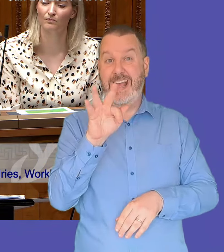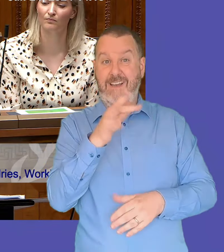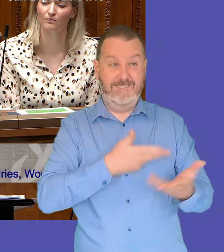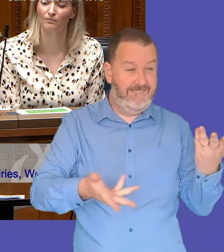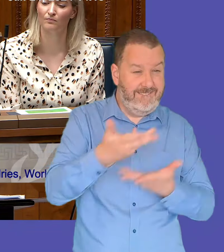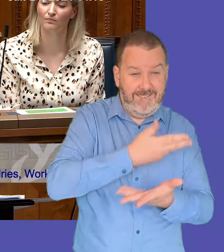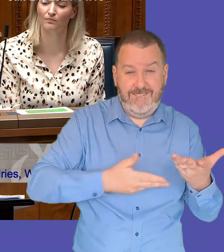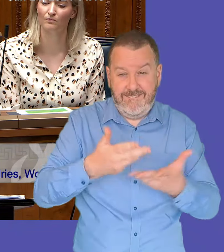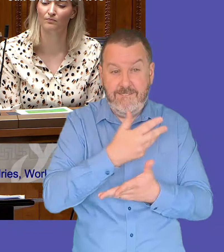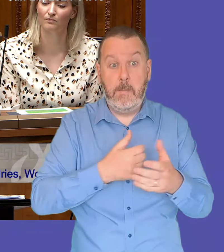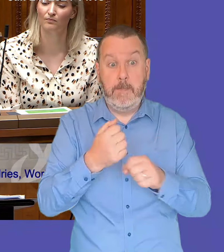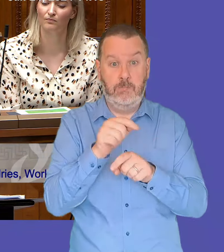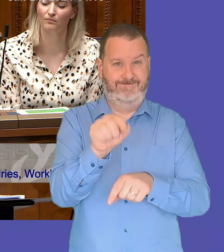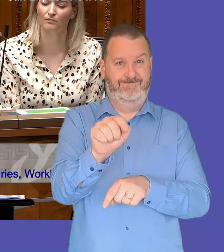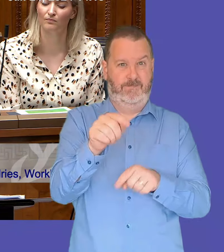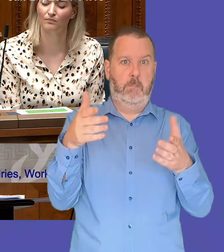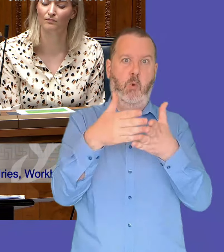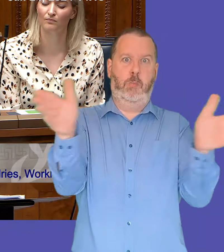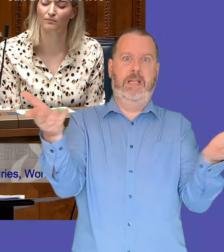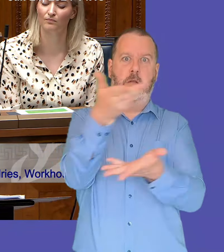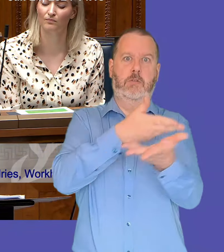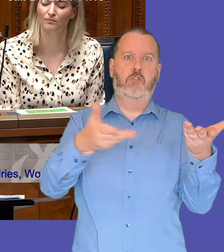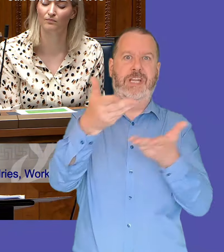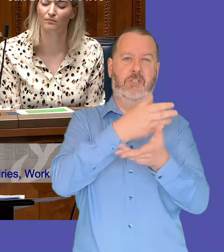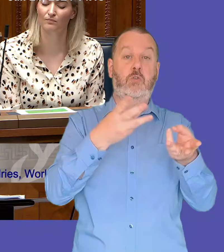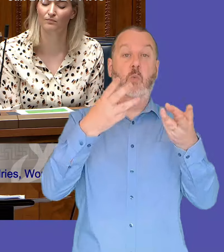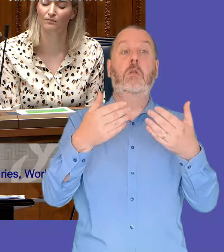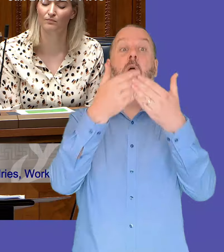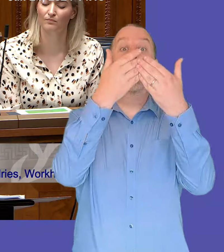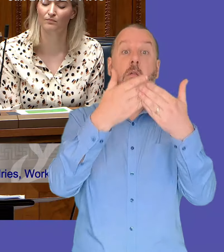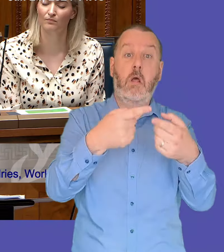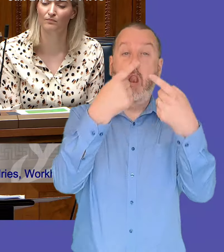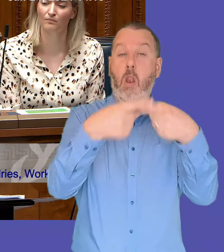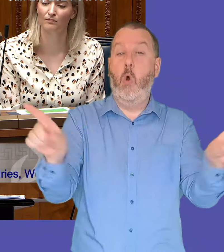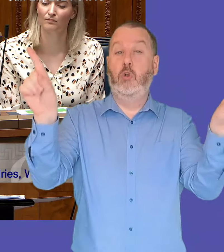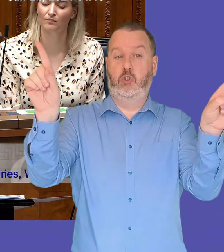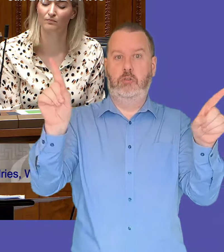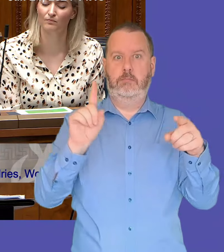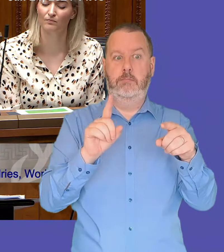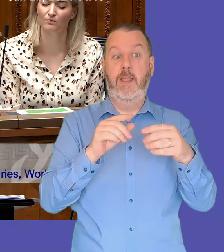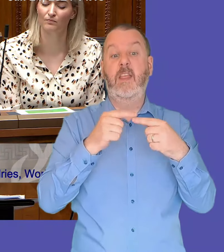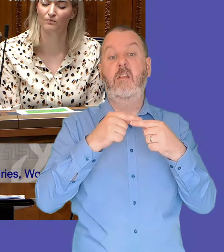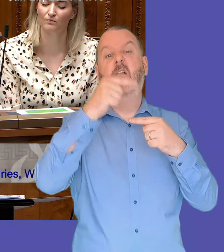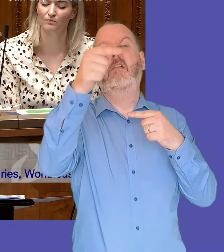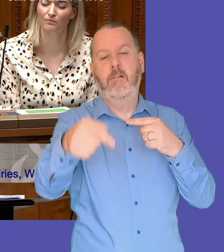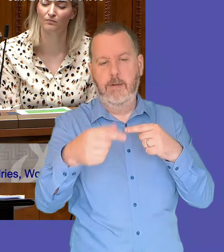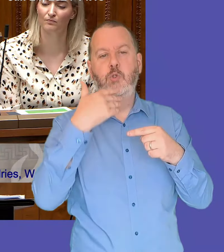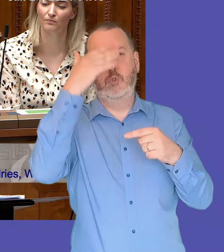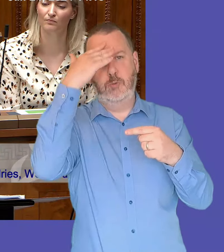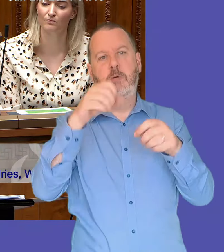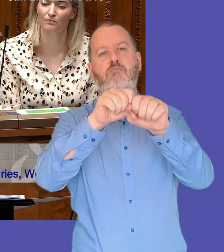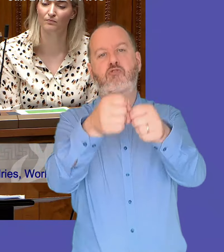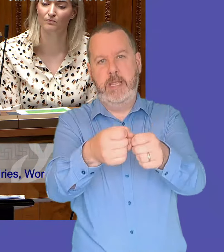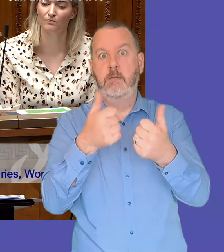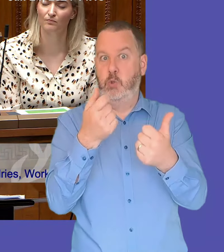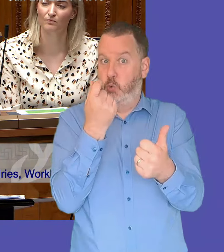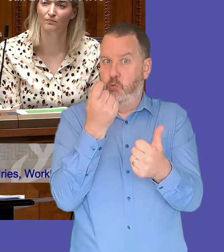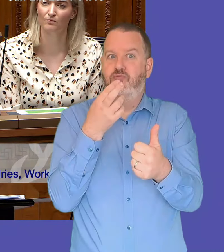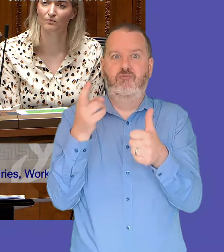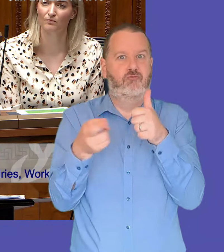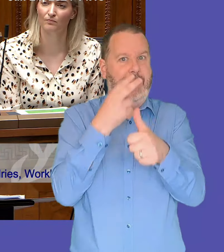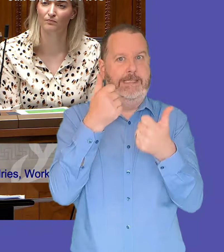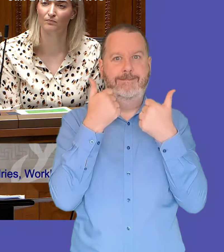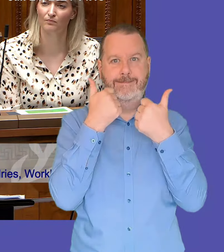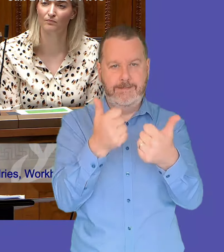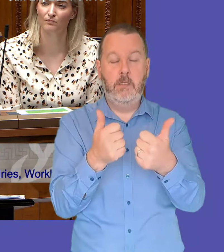launching this public consultation ahead of the summer recess so i'm really pleased that we're now um at that stage but i really want to personally acknowledge